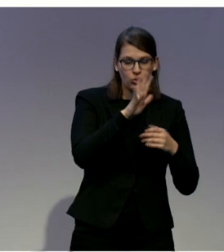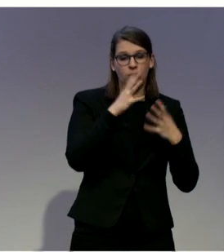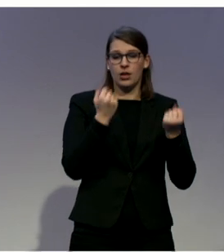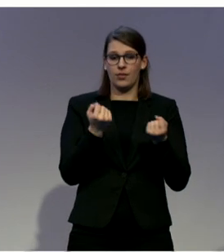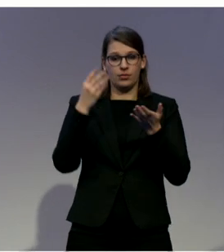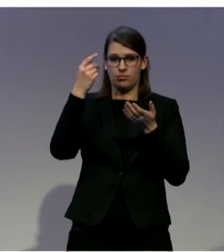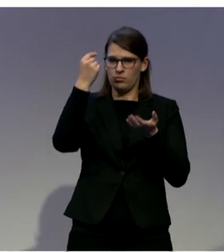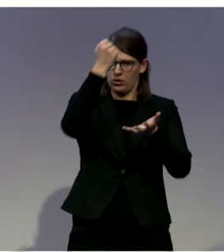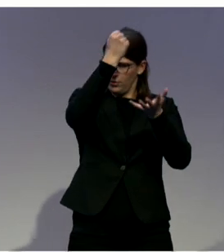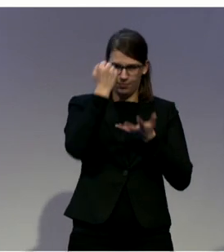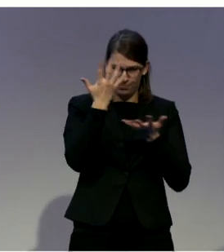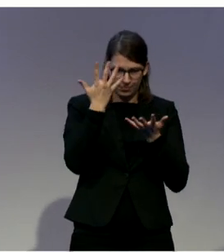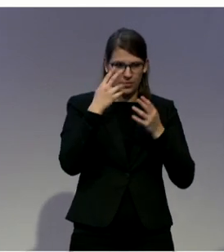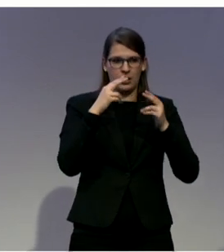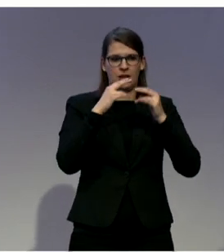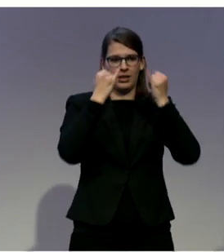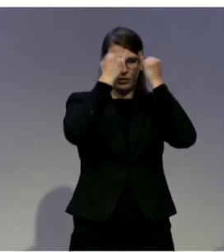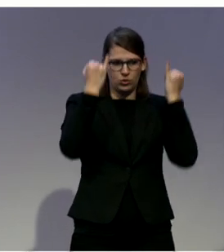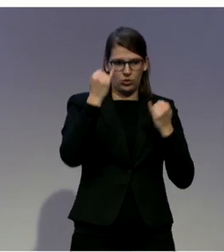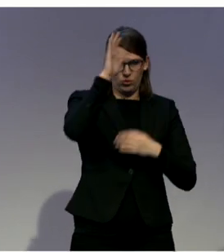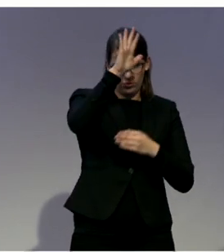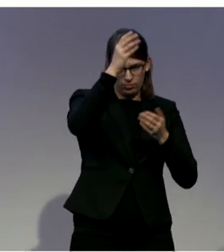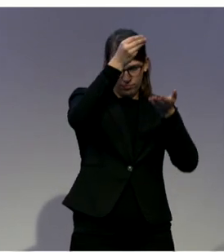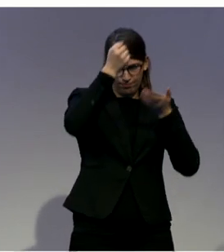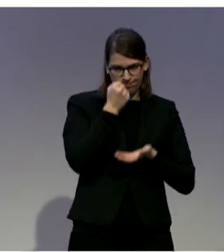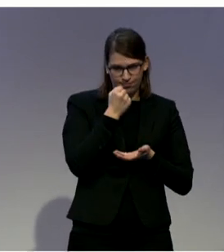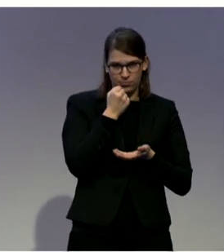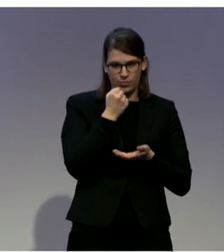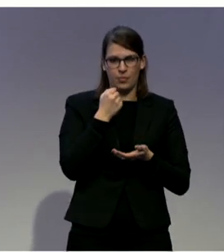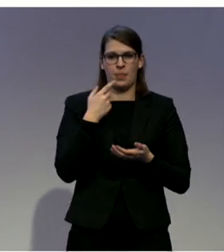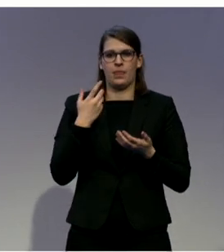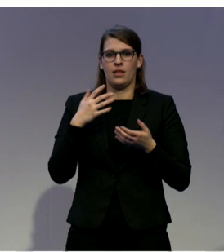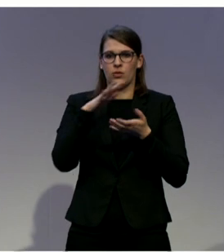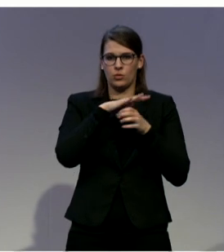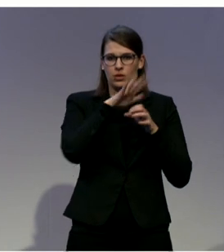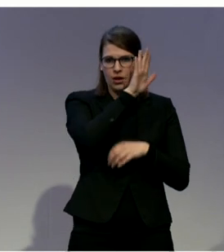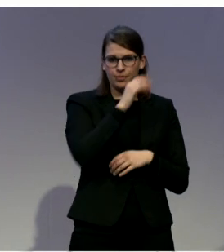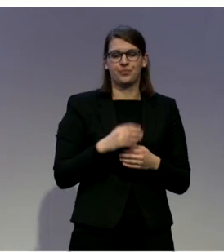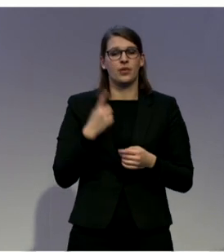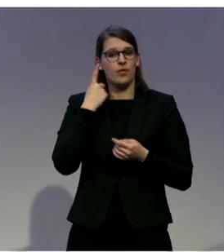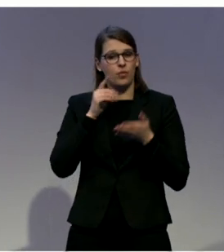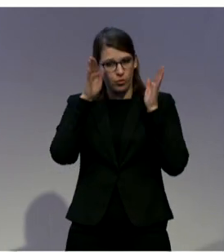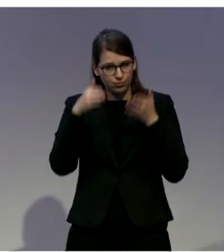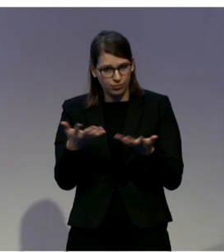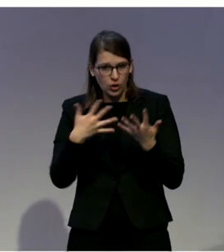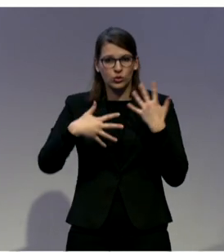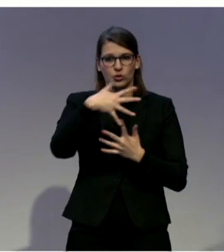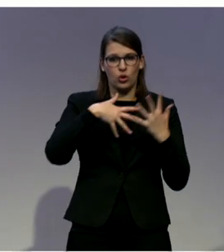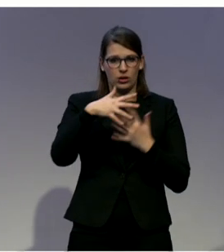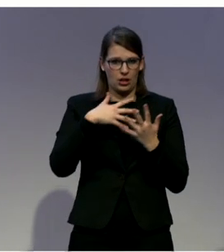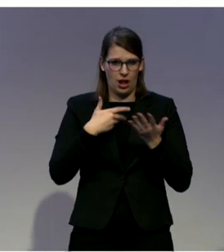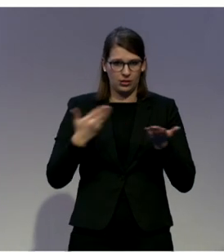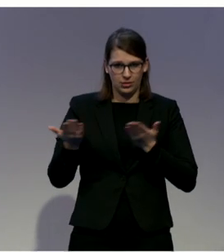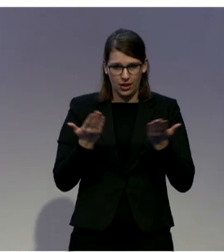whole variety of social services from early childhood till adulthood